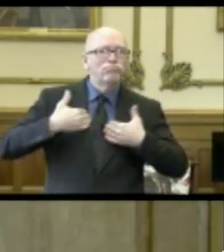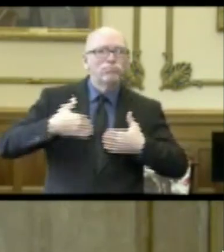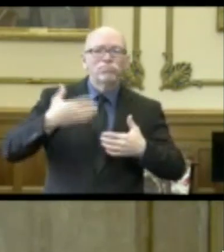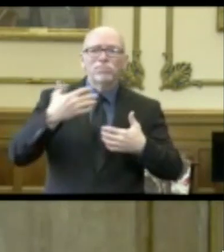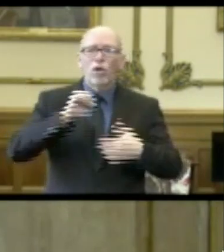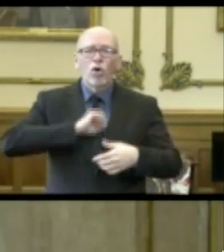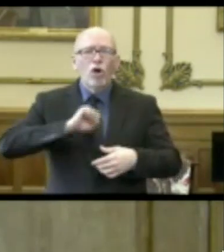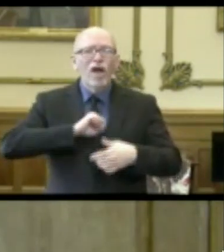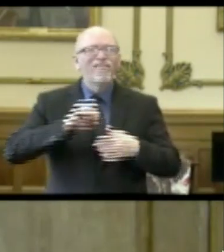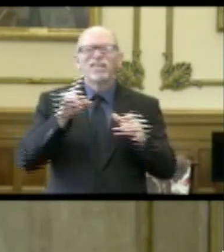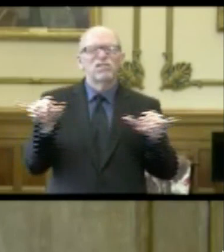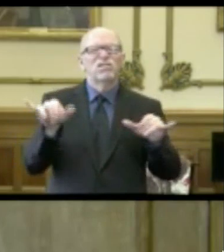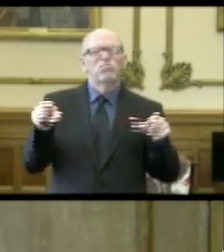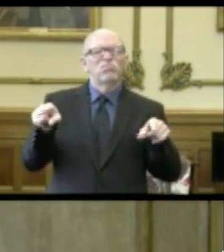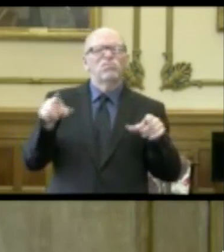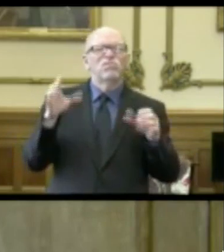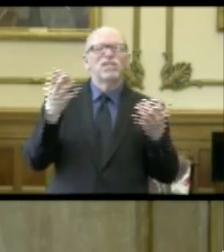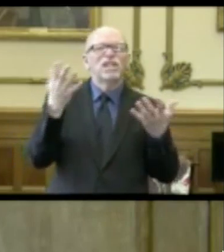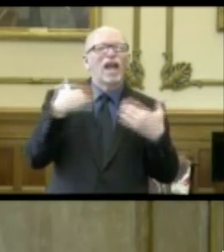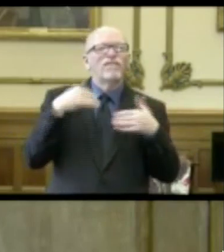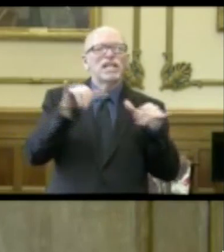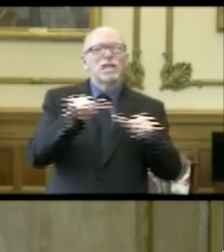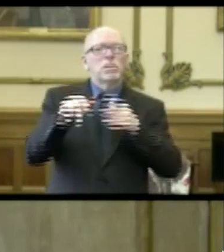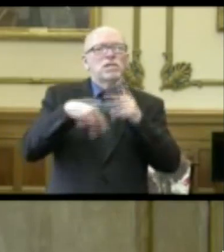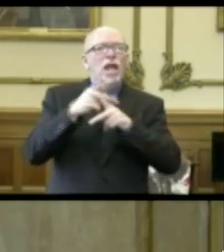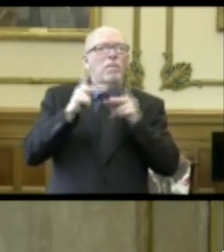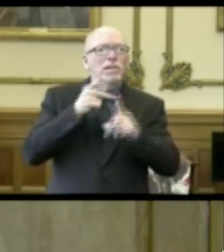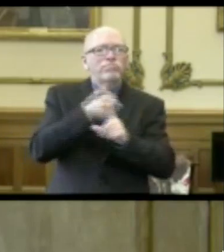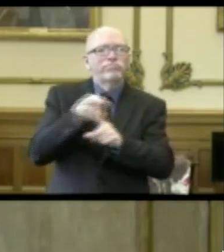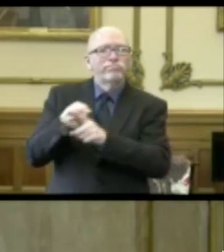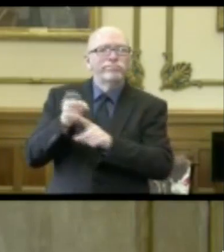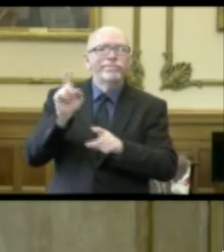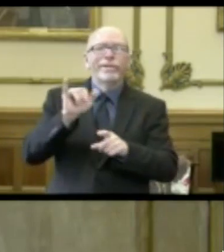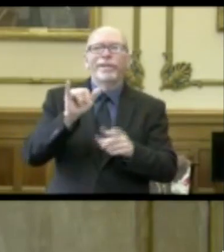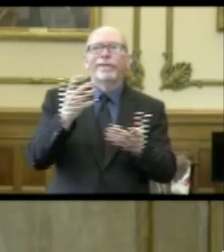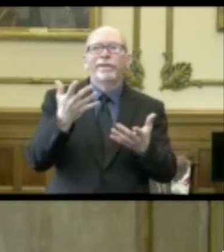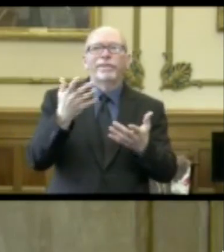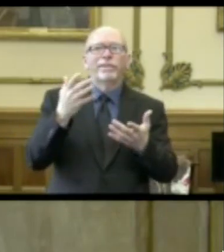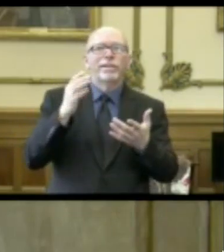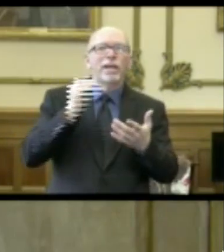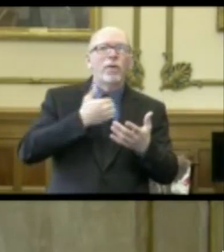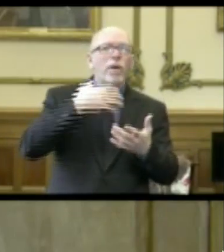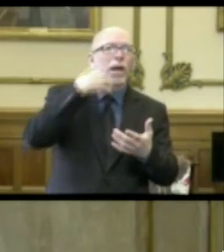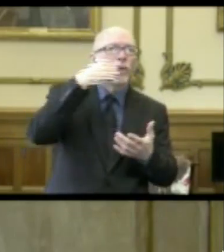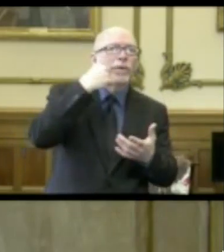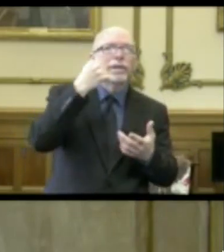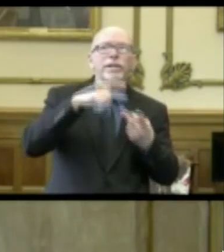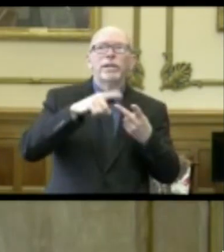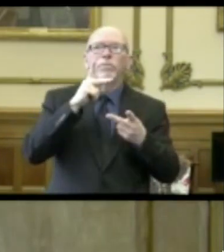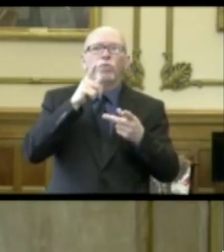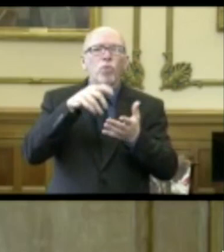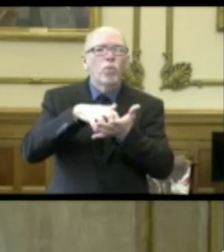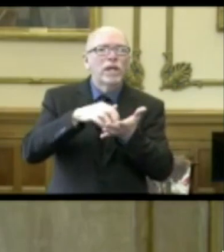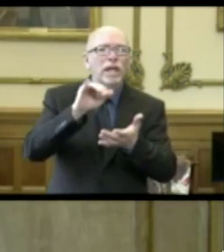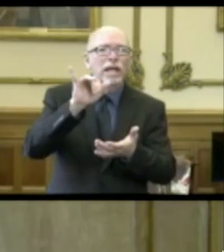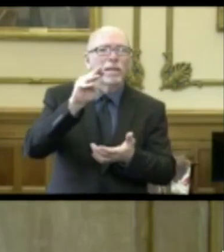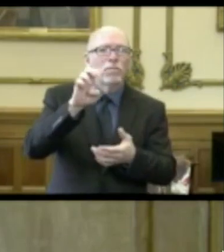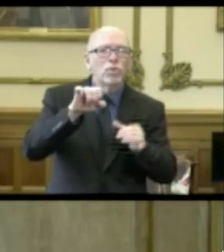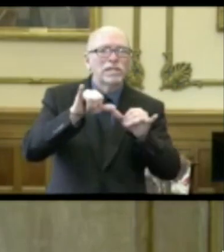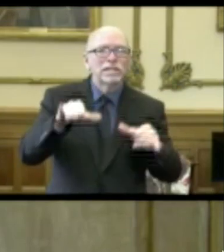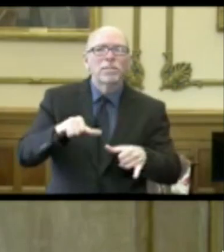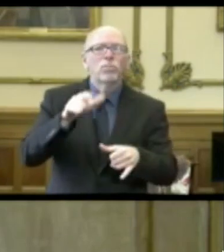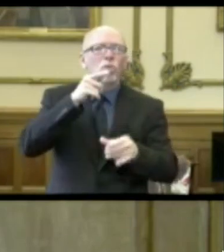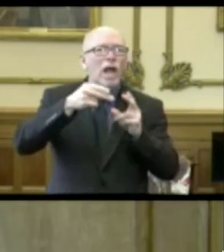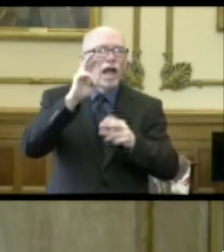and even though it does hit similar populations like our immune suppressed and our elderly and other individuals that are at higher